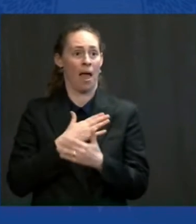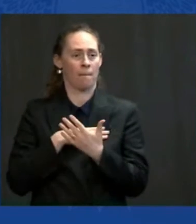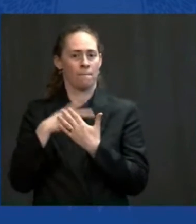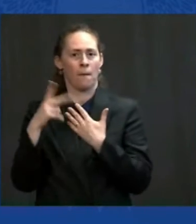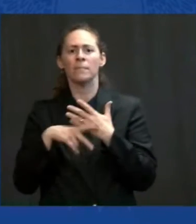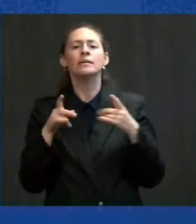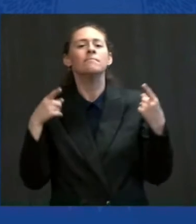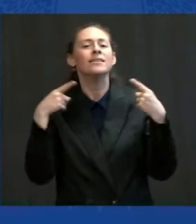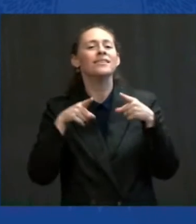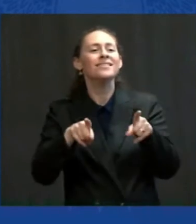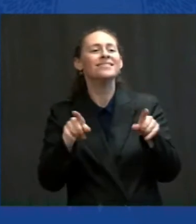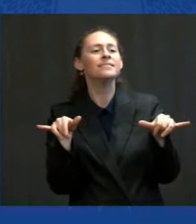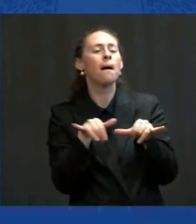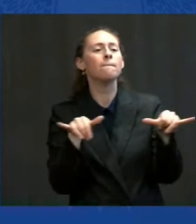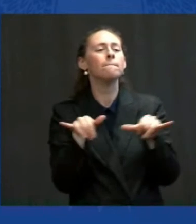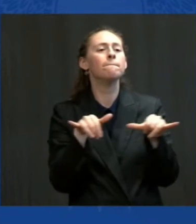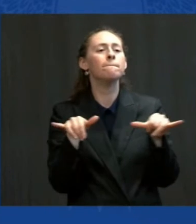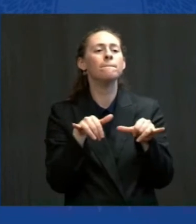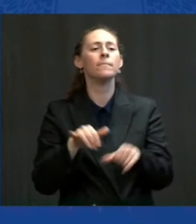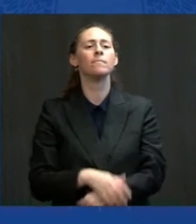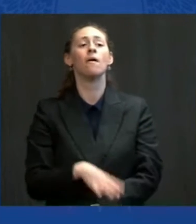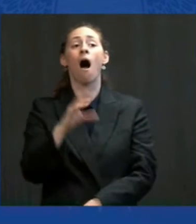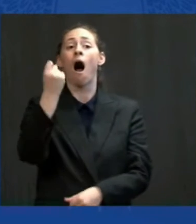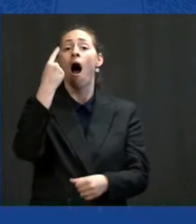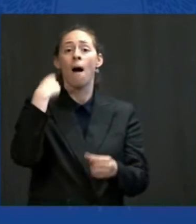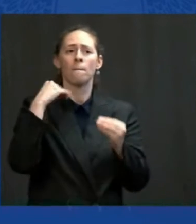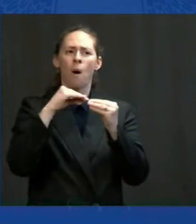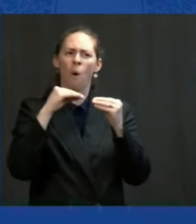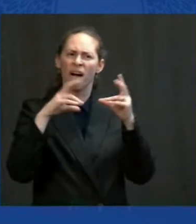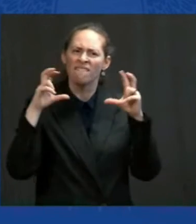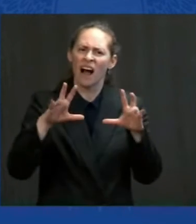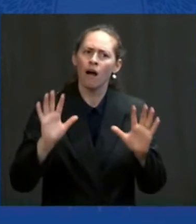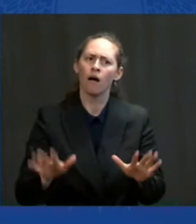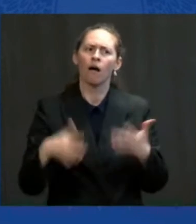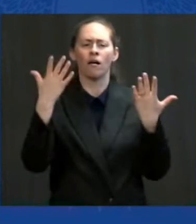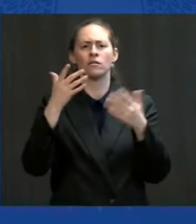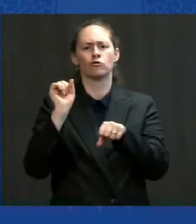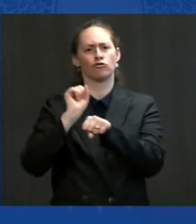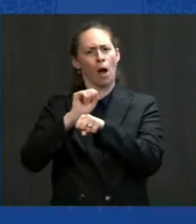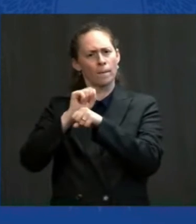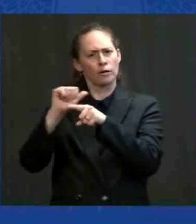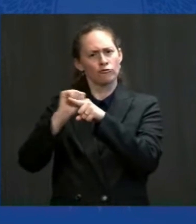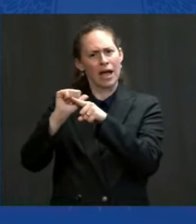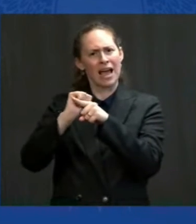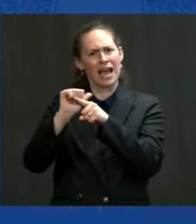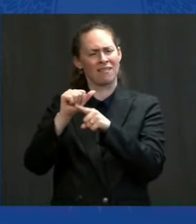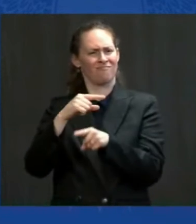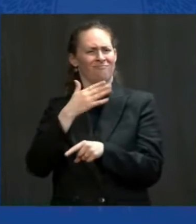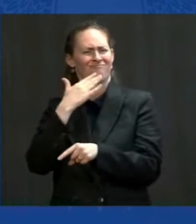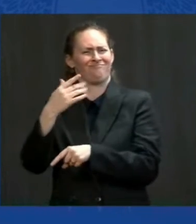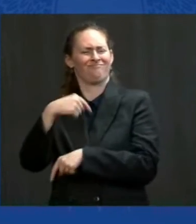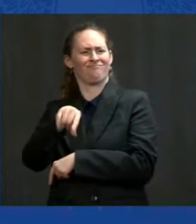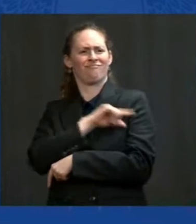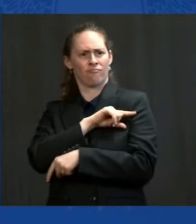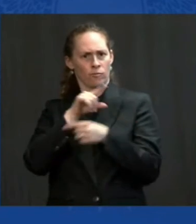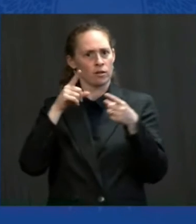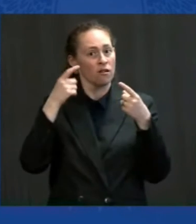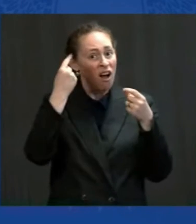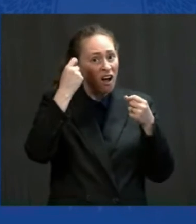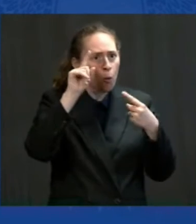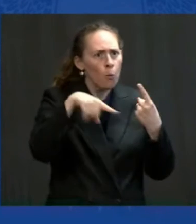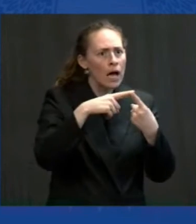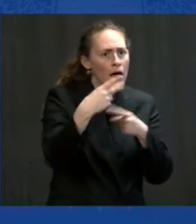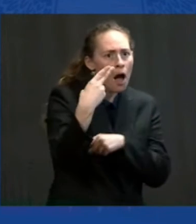plan will also do more to invest in high-quality job training and apprenticeships in fast-growing sectors, like public health,